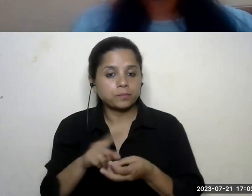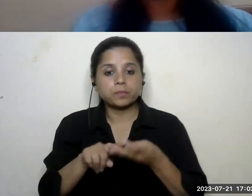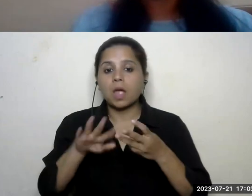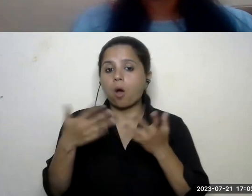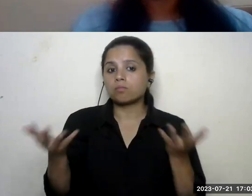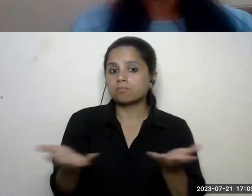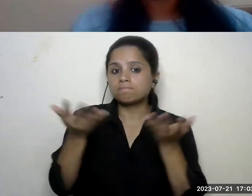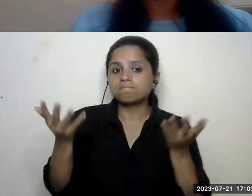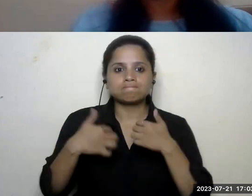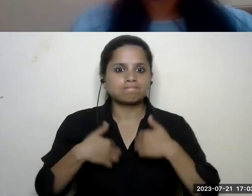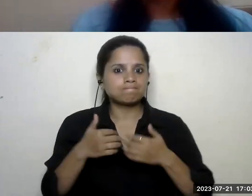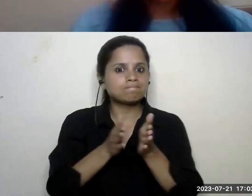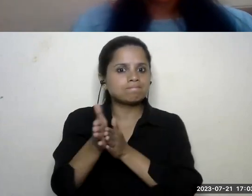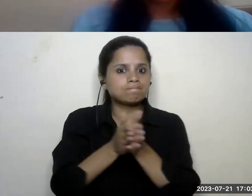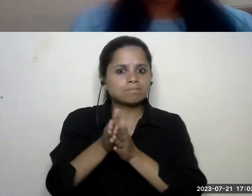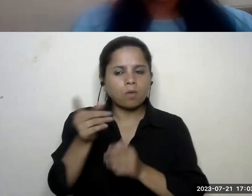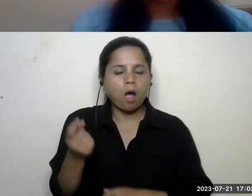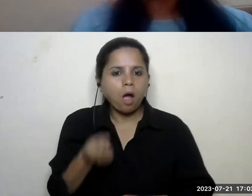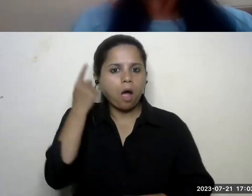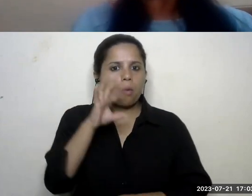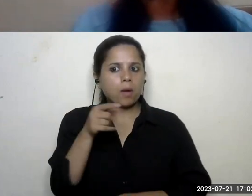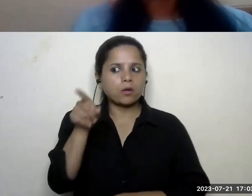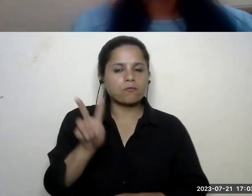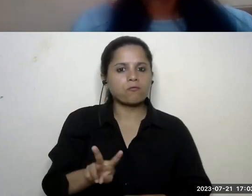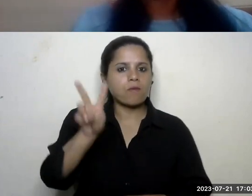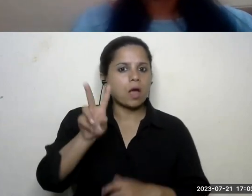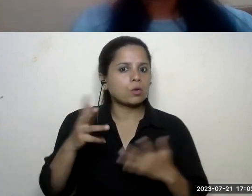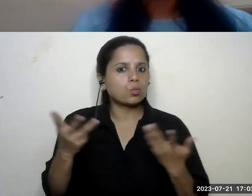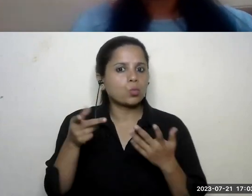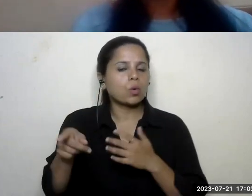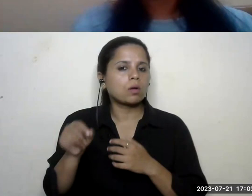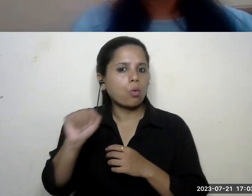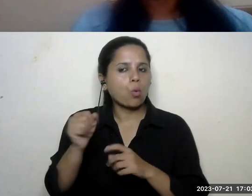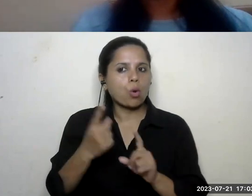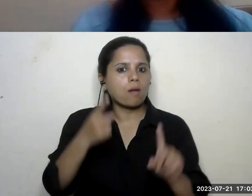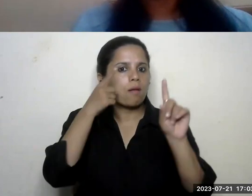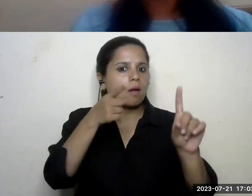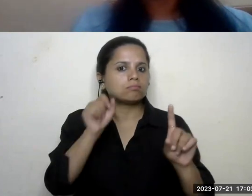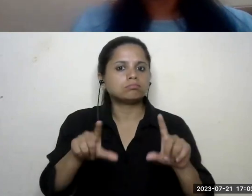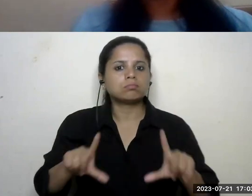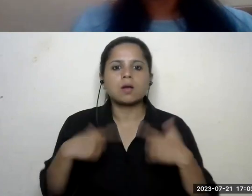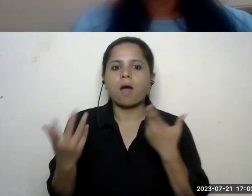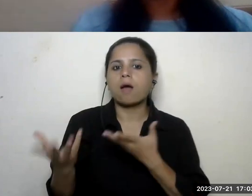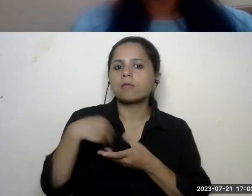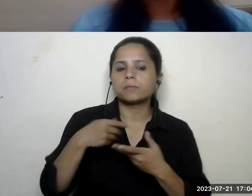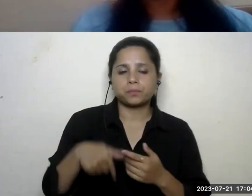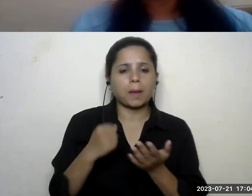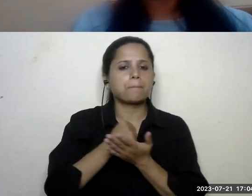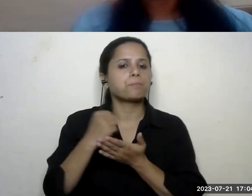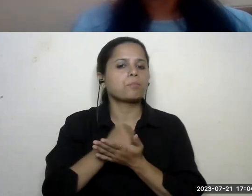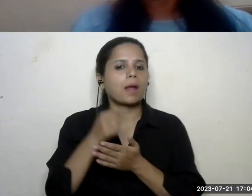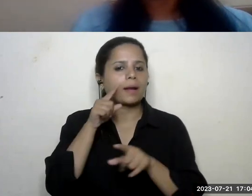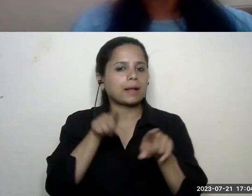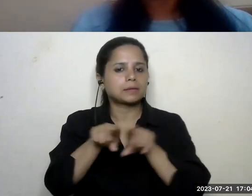learners to understand and implement the values of these goals in their lives we will look at practical examples